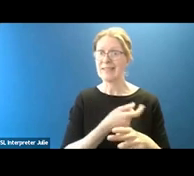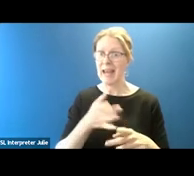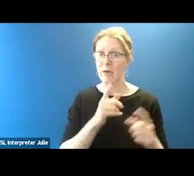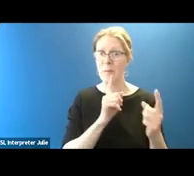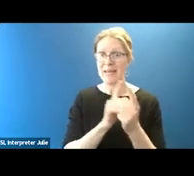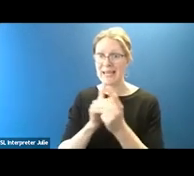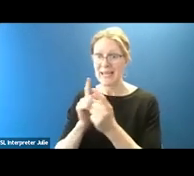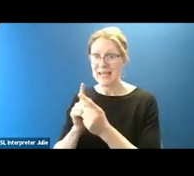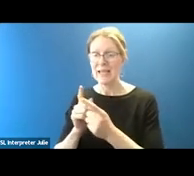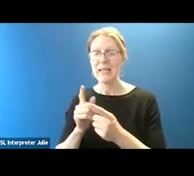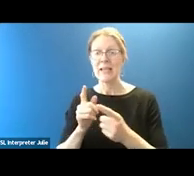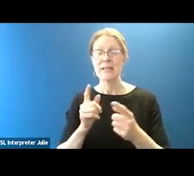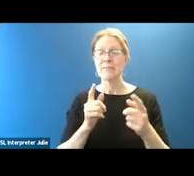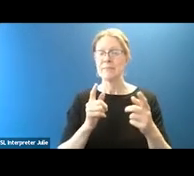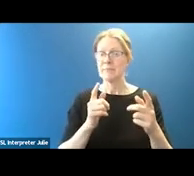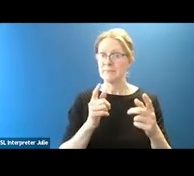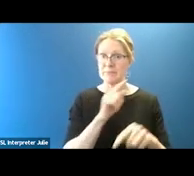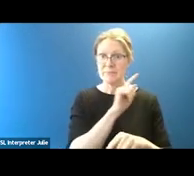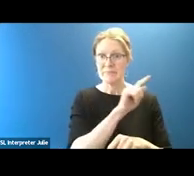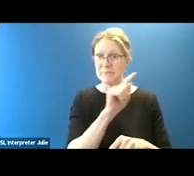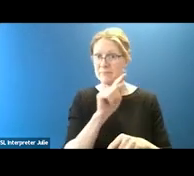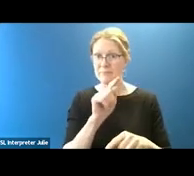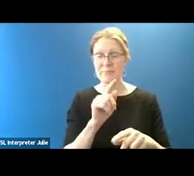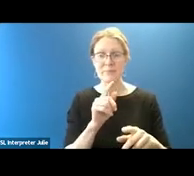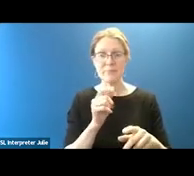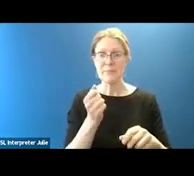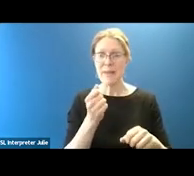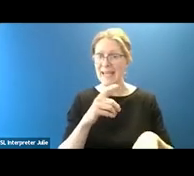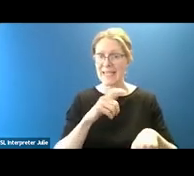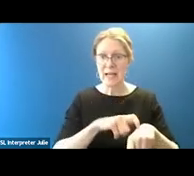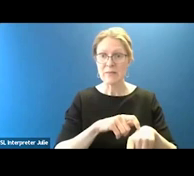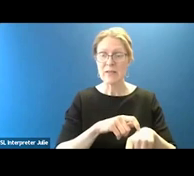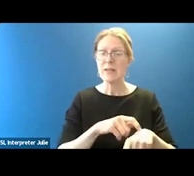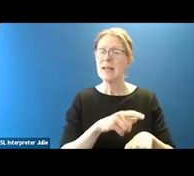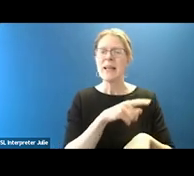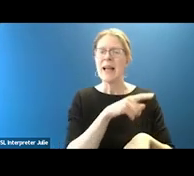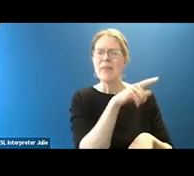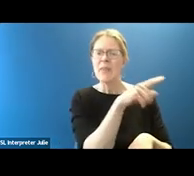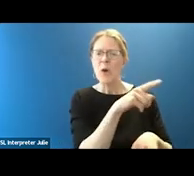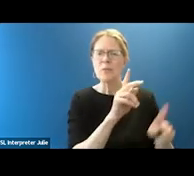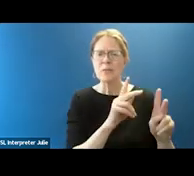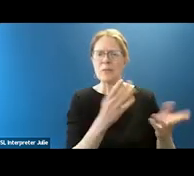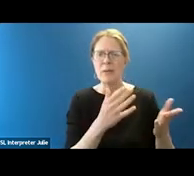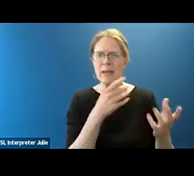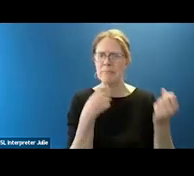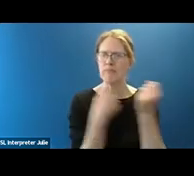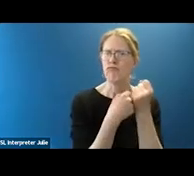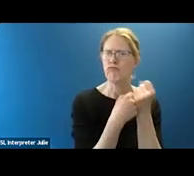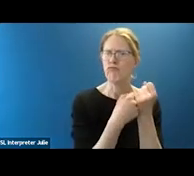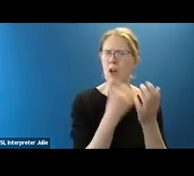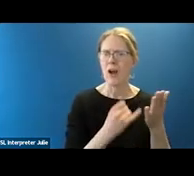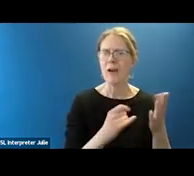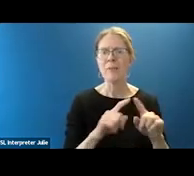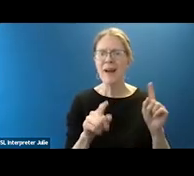terribly supportive of the arts. But you might see it just moving just a little bit. So we keep track of all that stuff there.